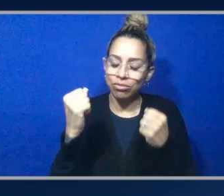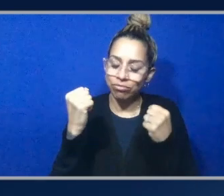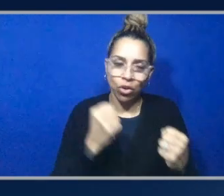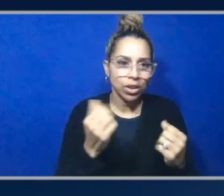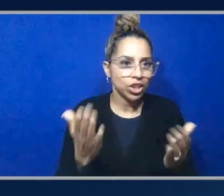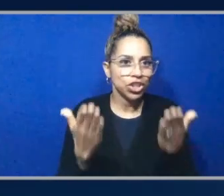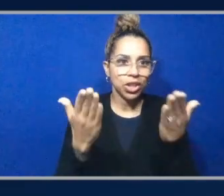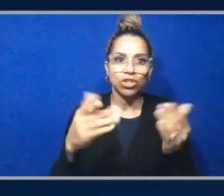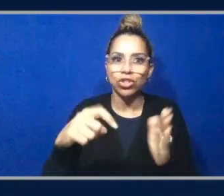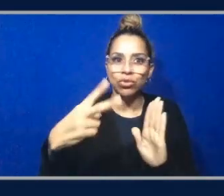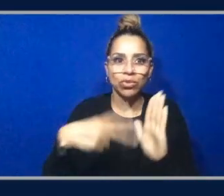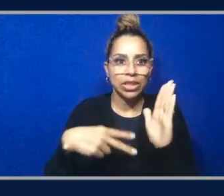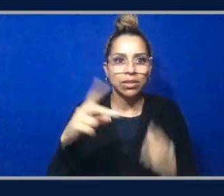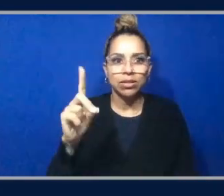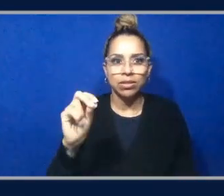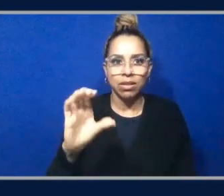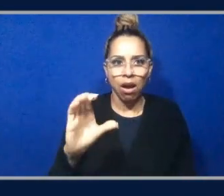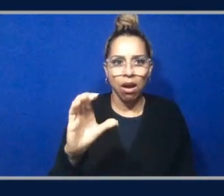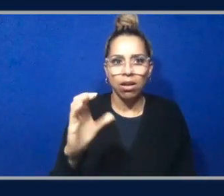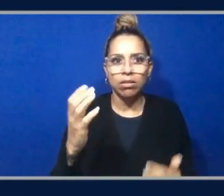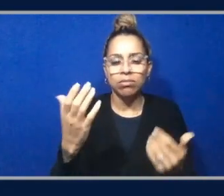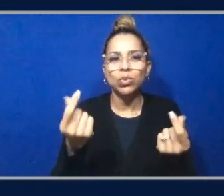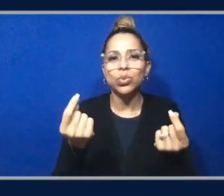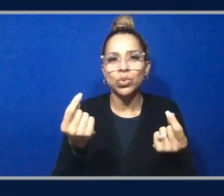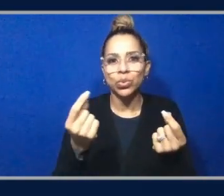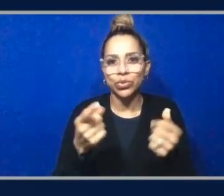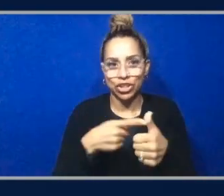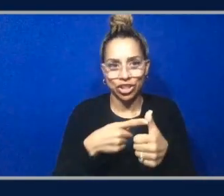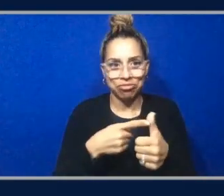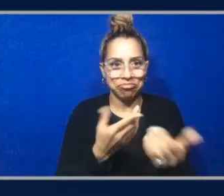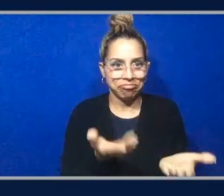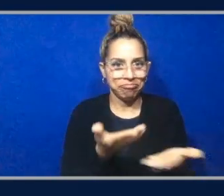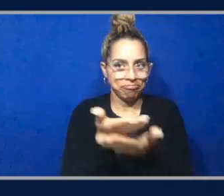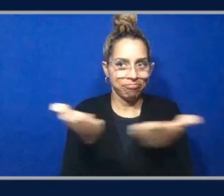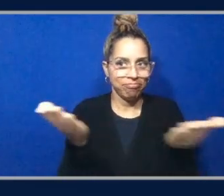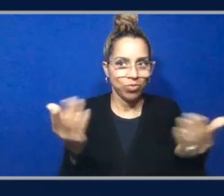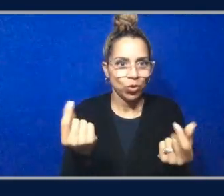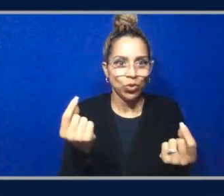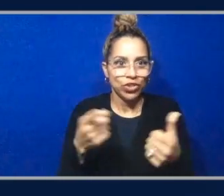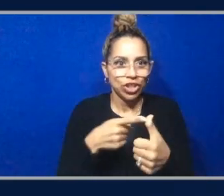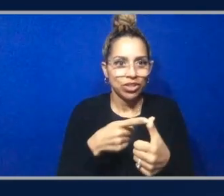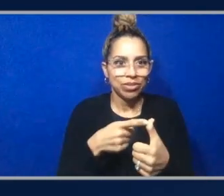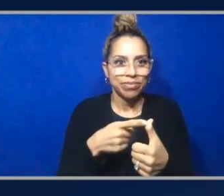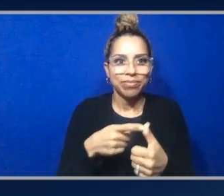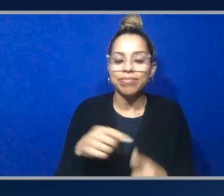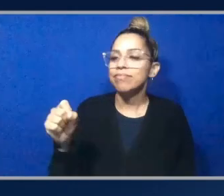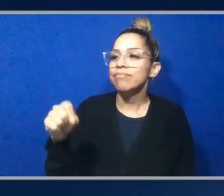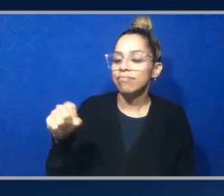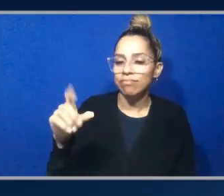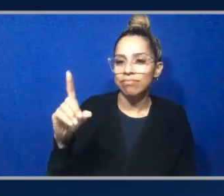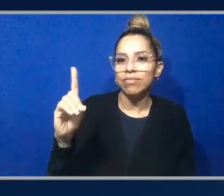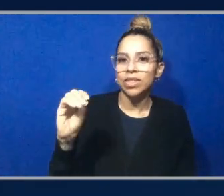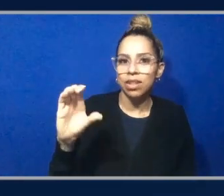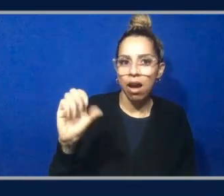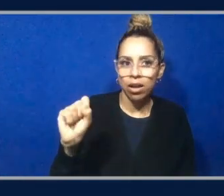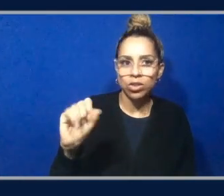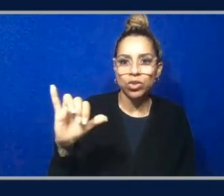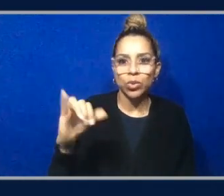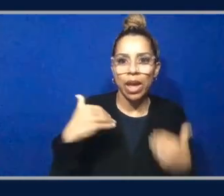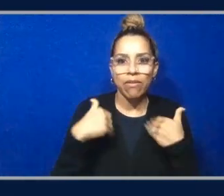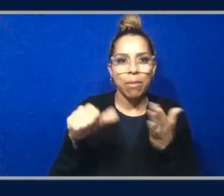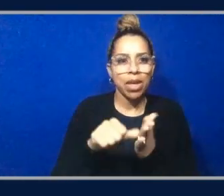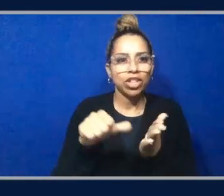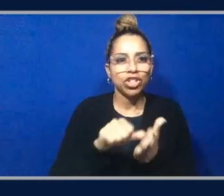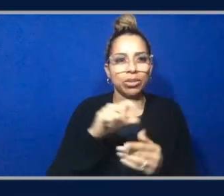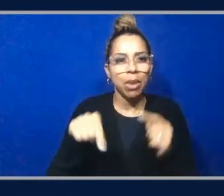should they start louie i mean i would say the docs we also have a page on the um main kind of aws